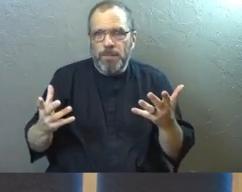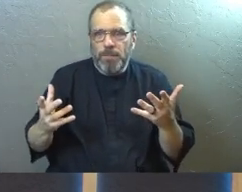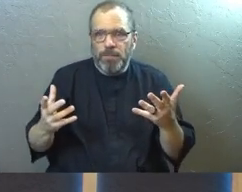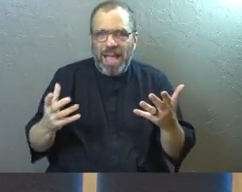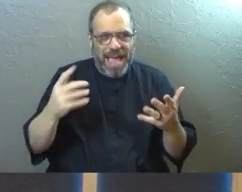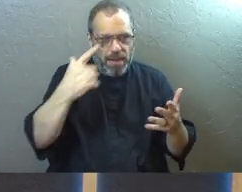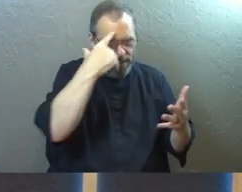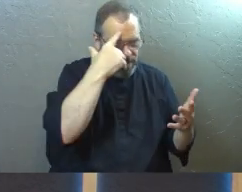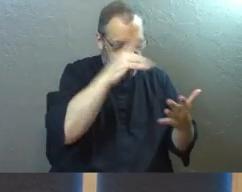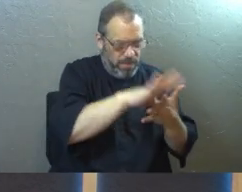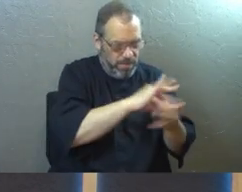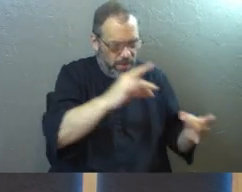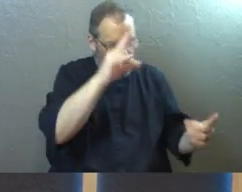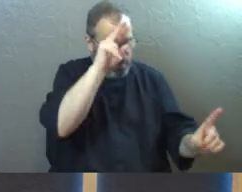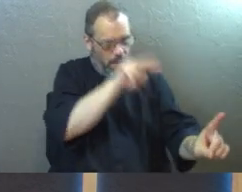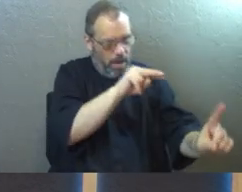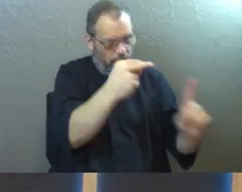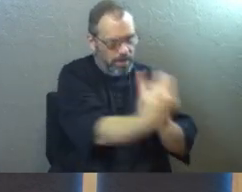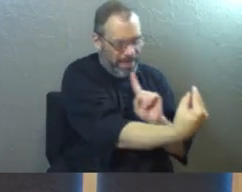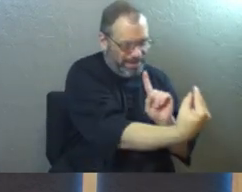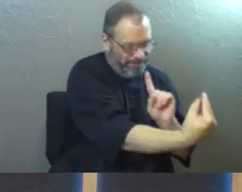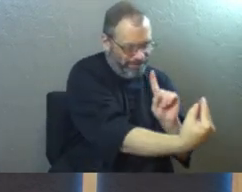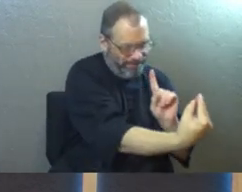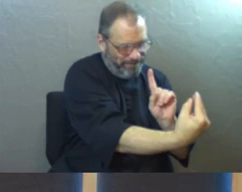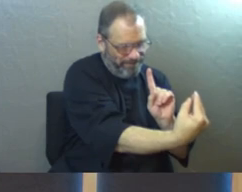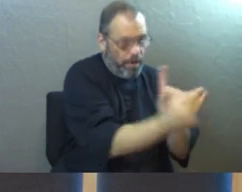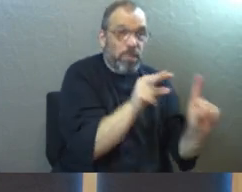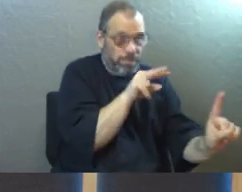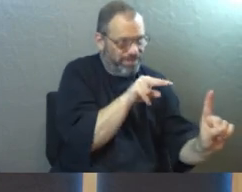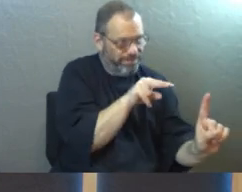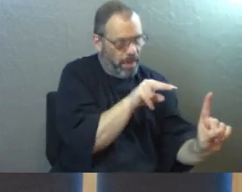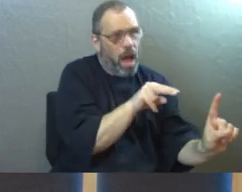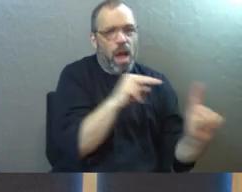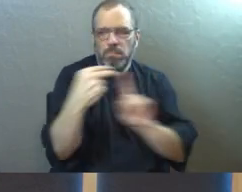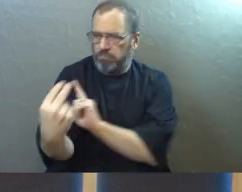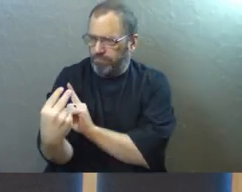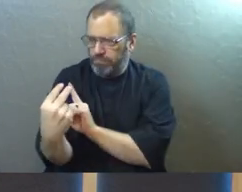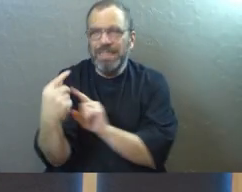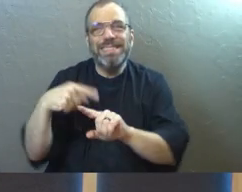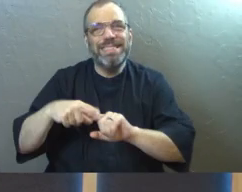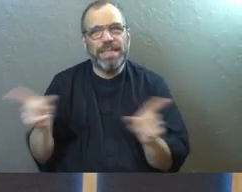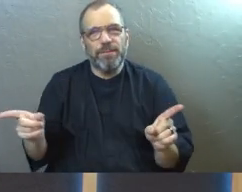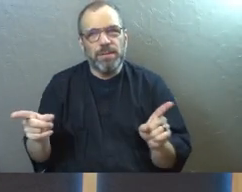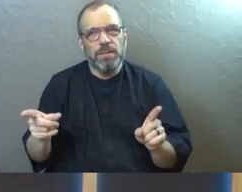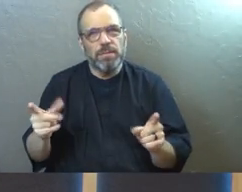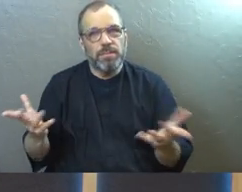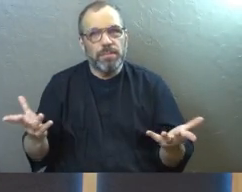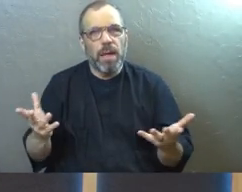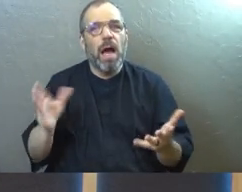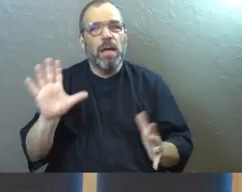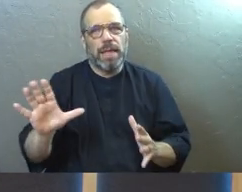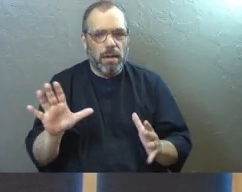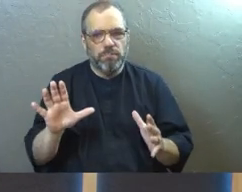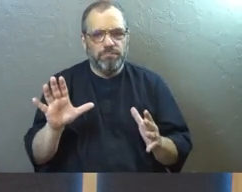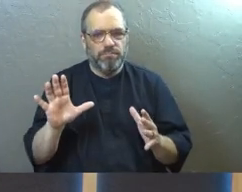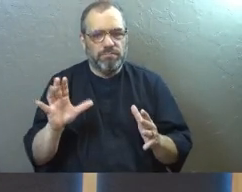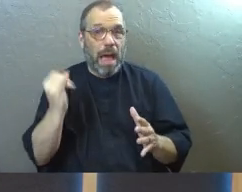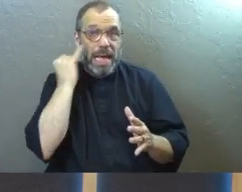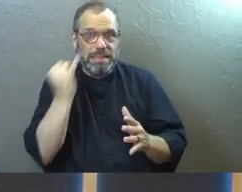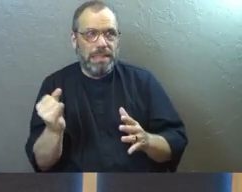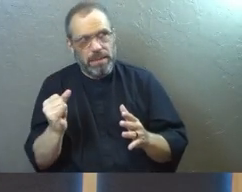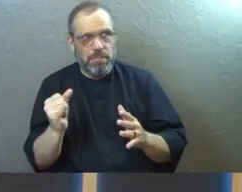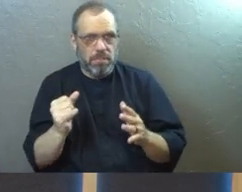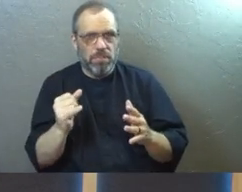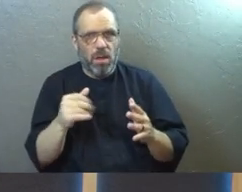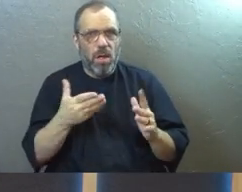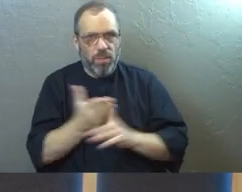switch our spiritual perspective this morning and seek out what it is that God has for us. And we're going to be bringing up this idea